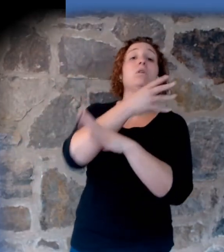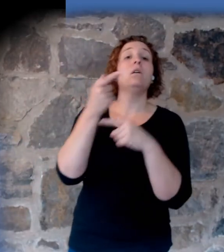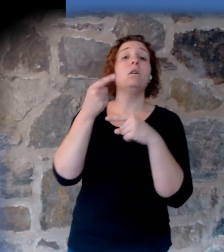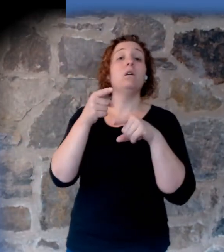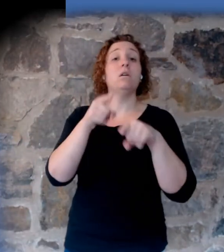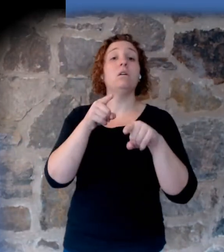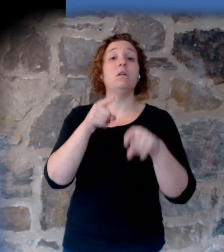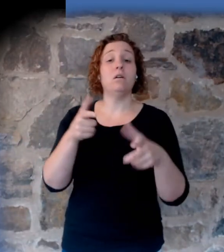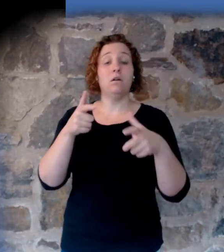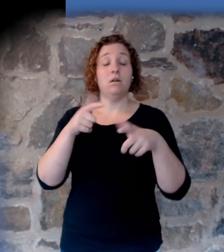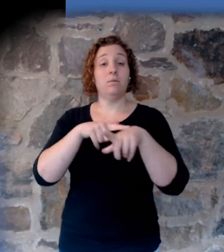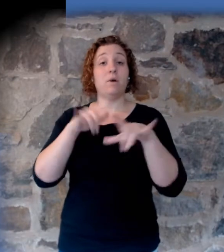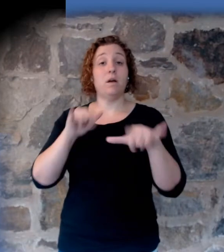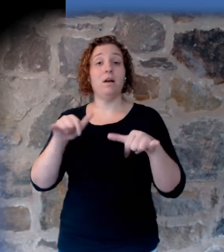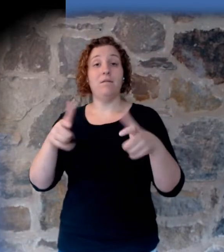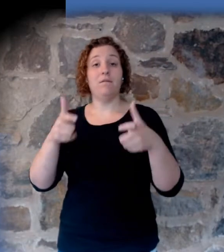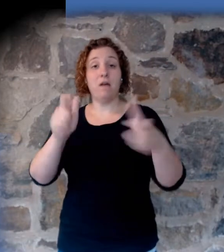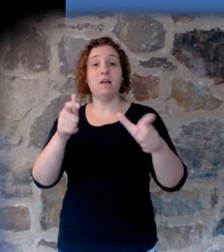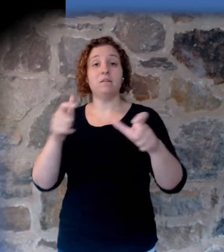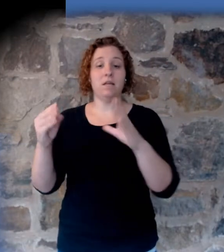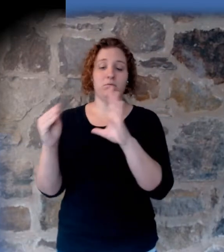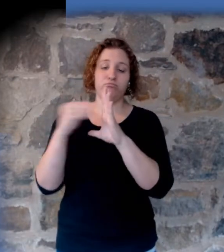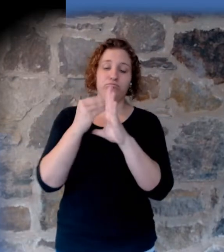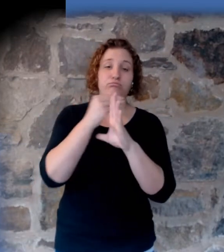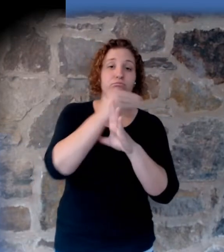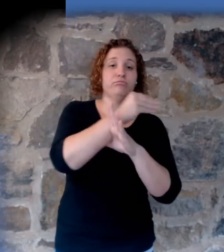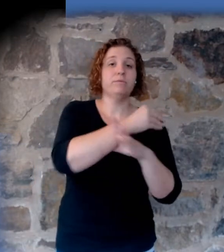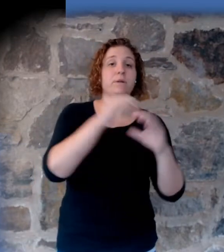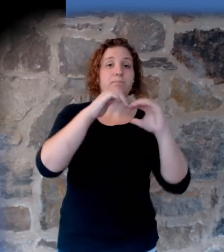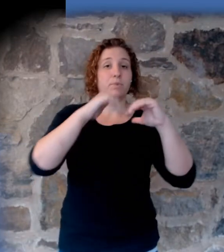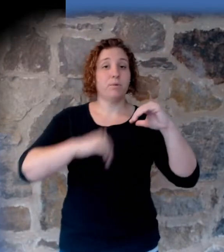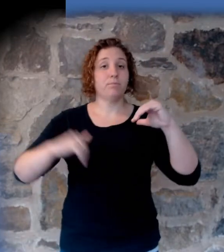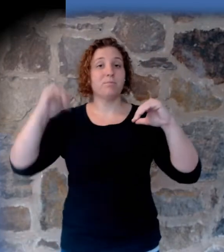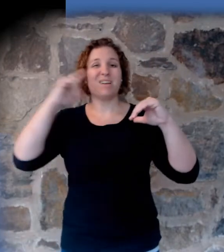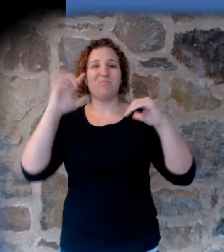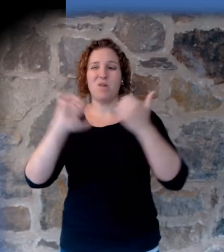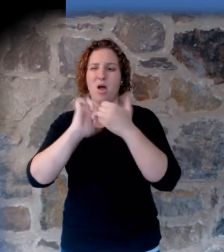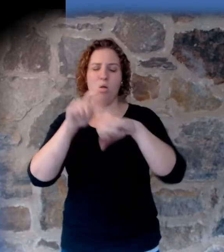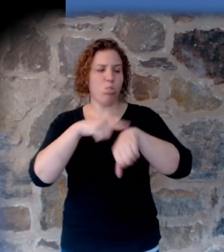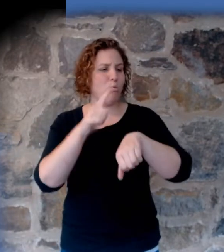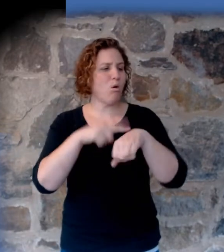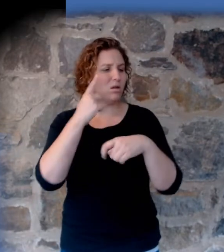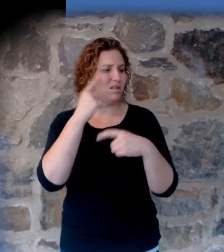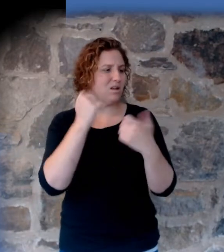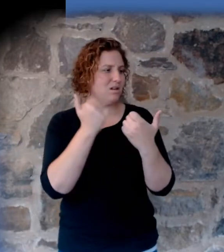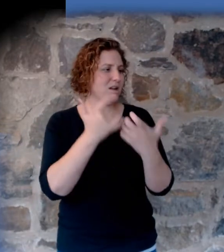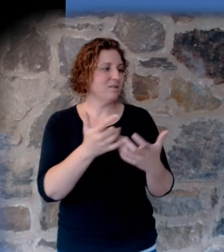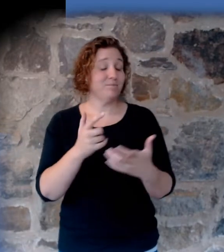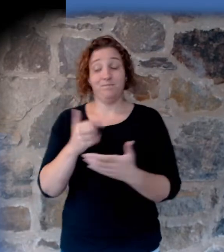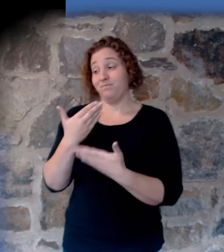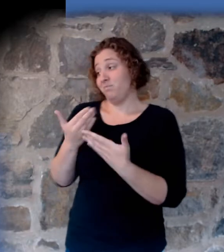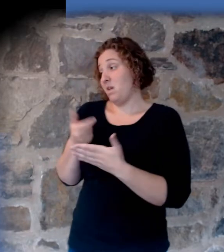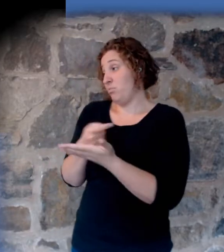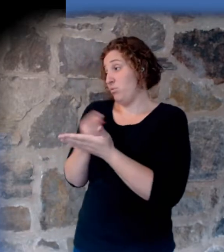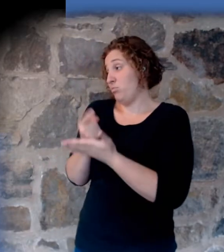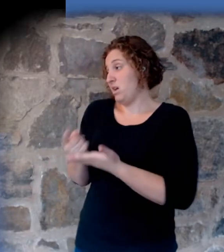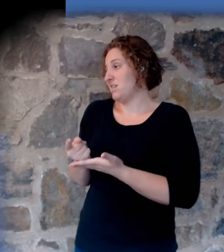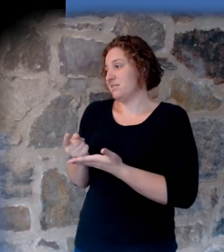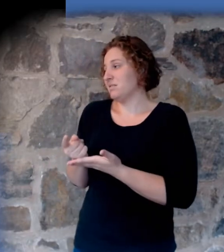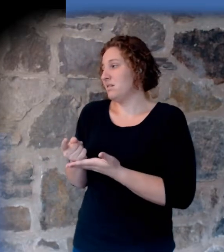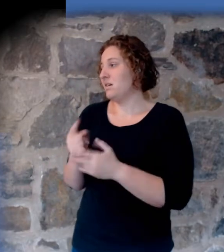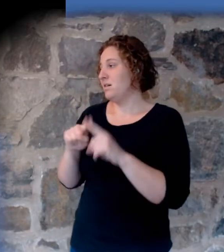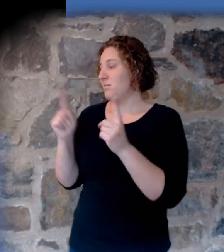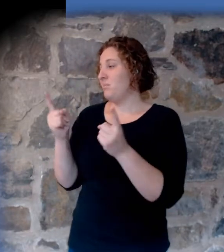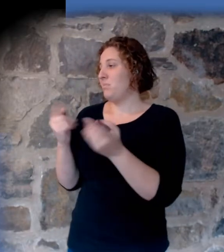carving this. Yes. And how long would it take to erode Grand Canyon? Maybe weeks, but not millions of